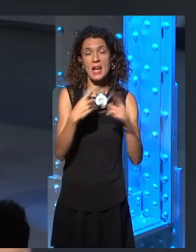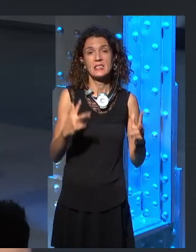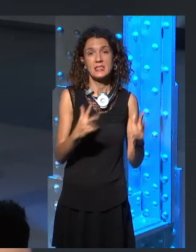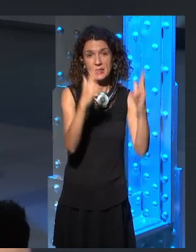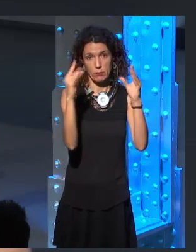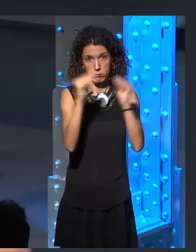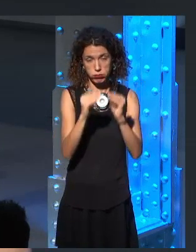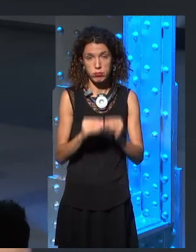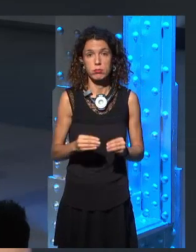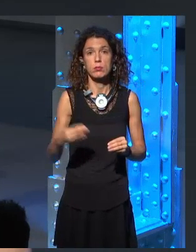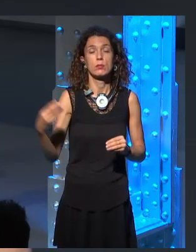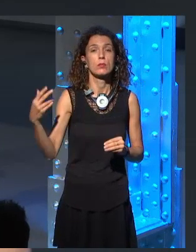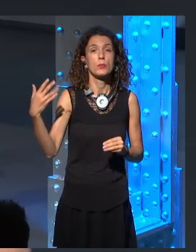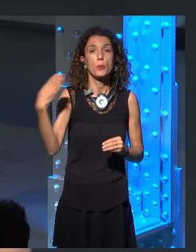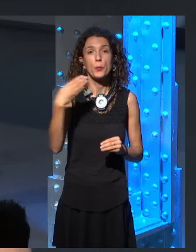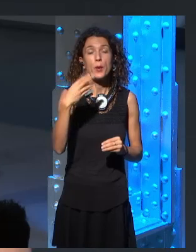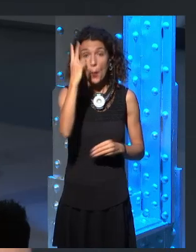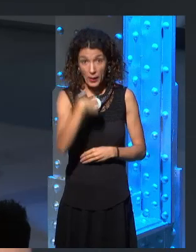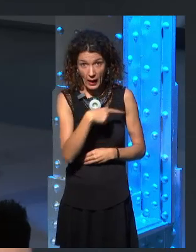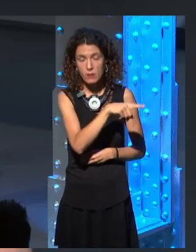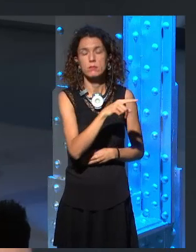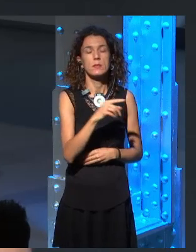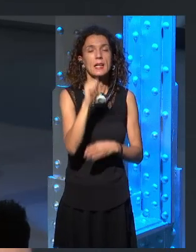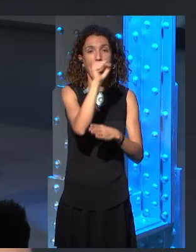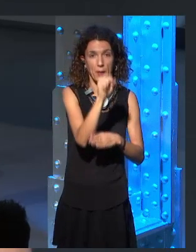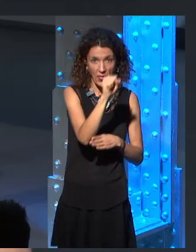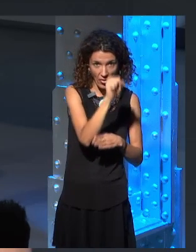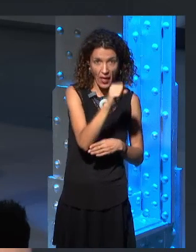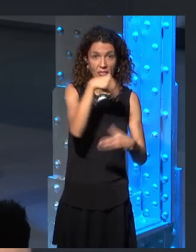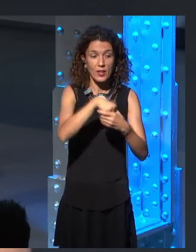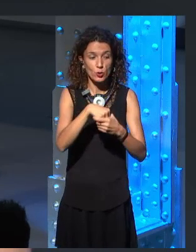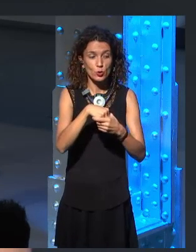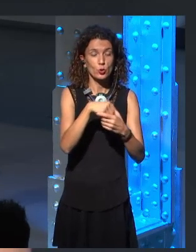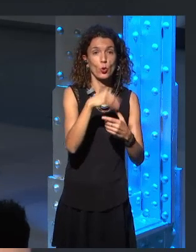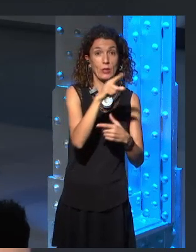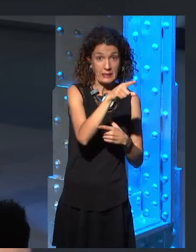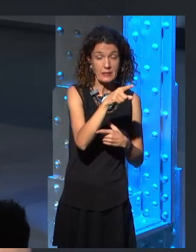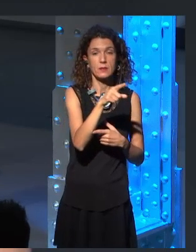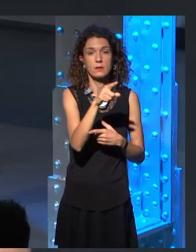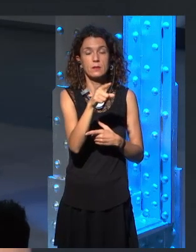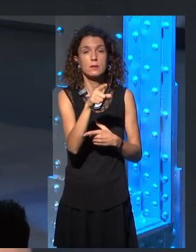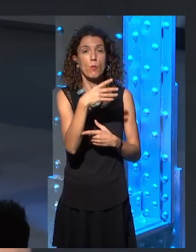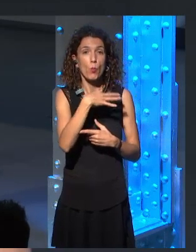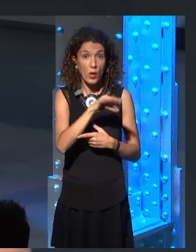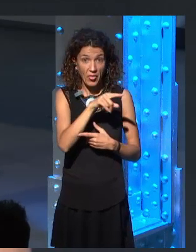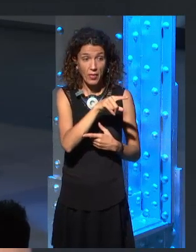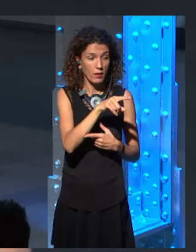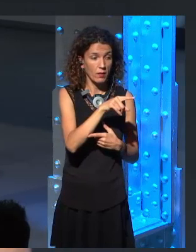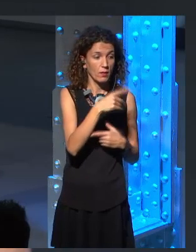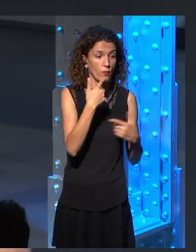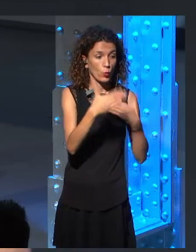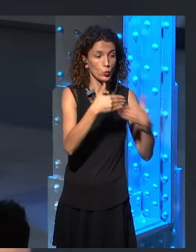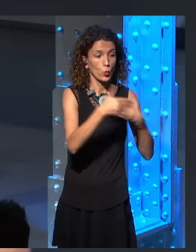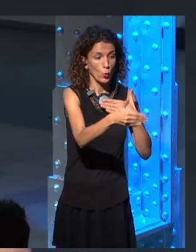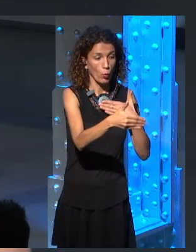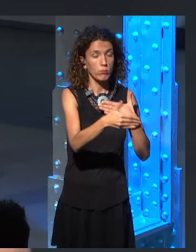and an aspect of, uh, uh, Azor Ahai, I would suppose that it's very likely to be the case, uh, on